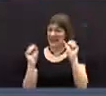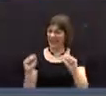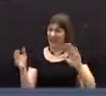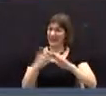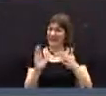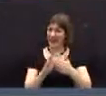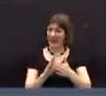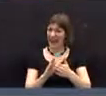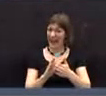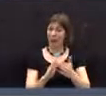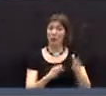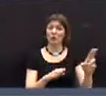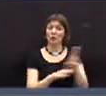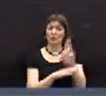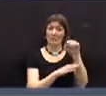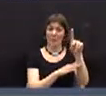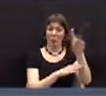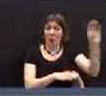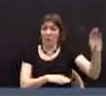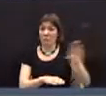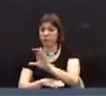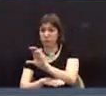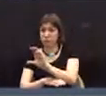legally do what you're proposing.